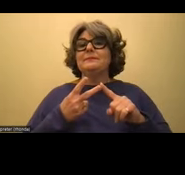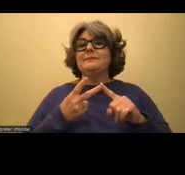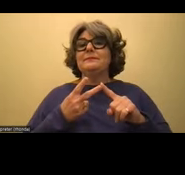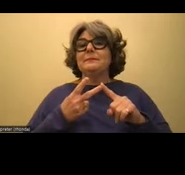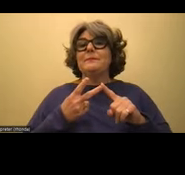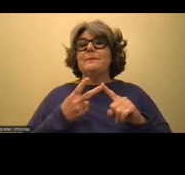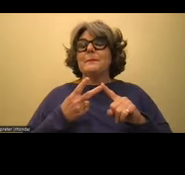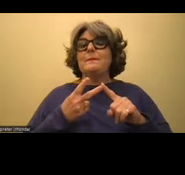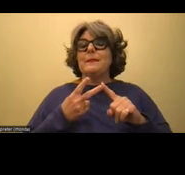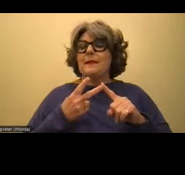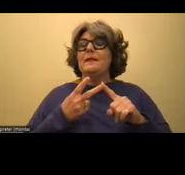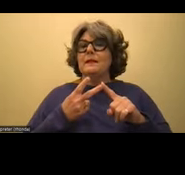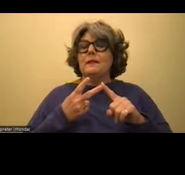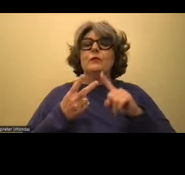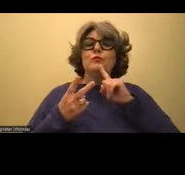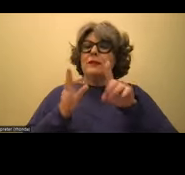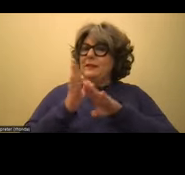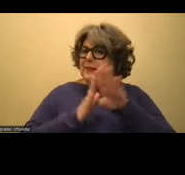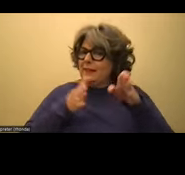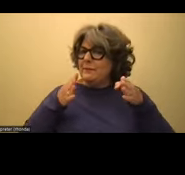shaped the way that I